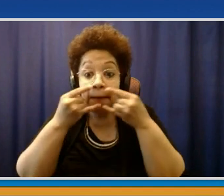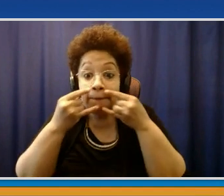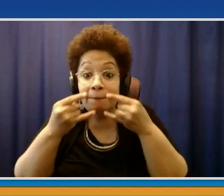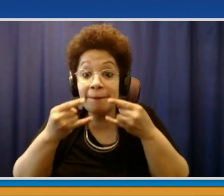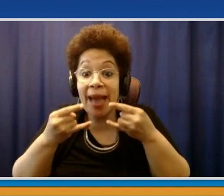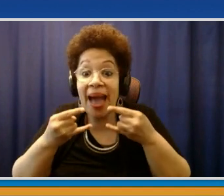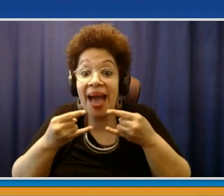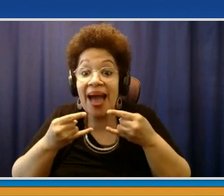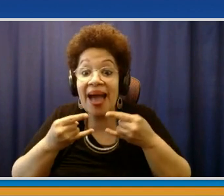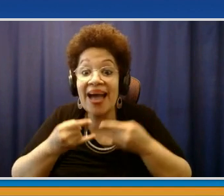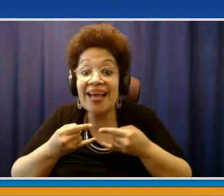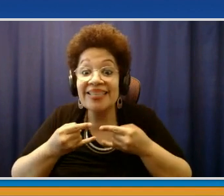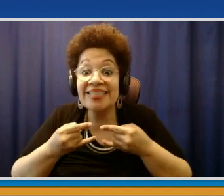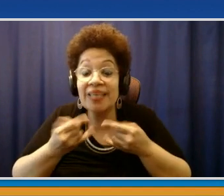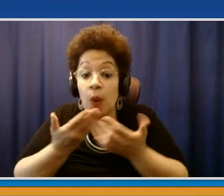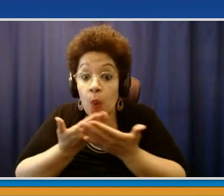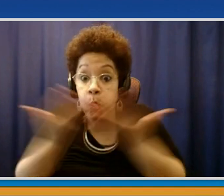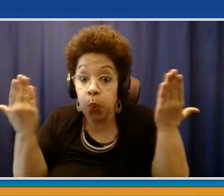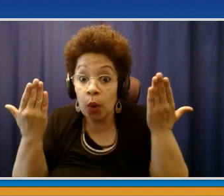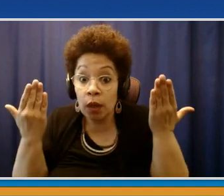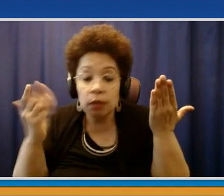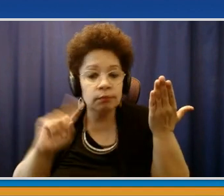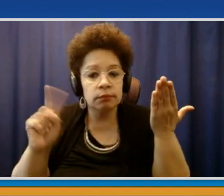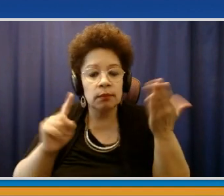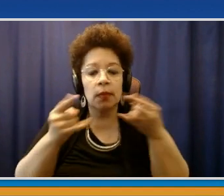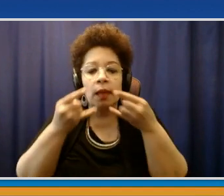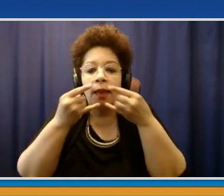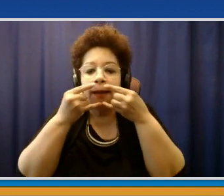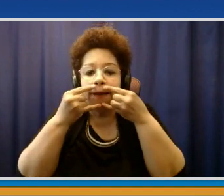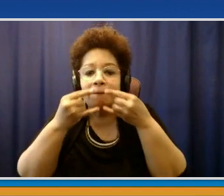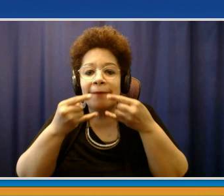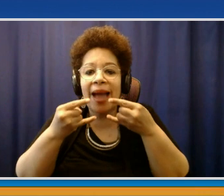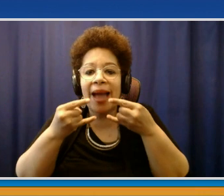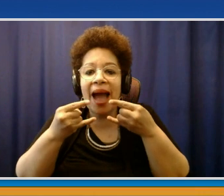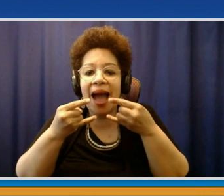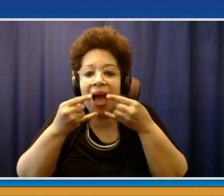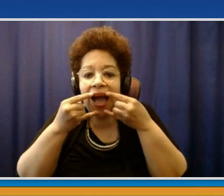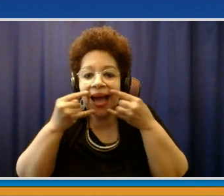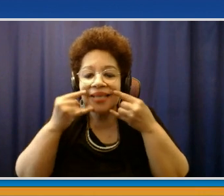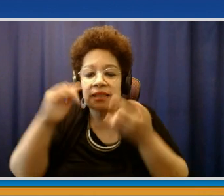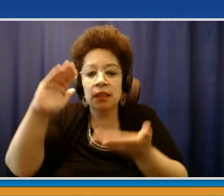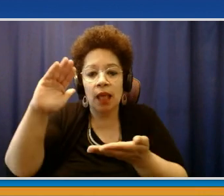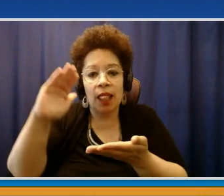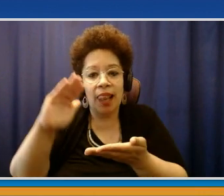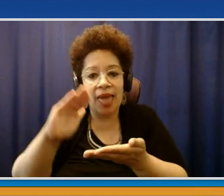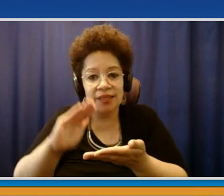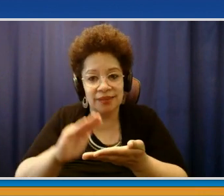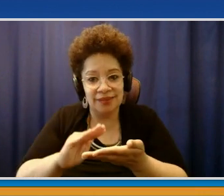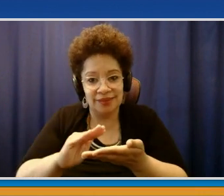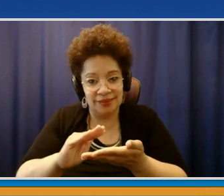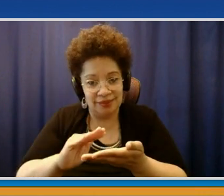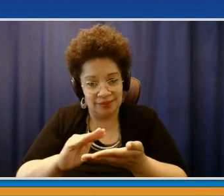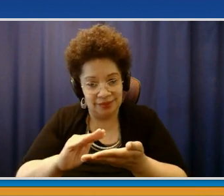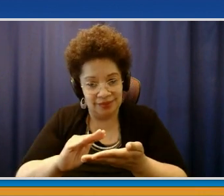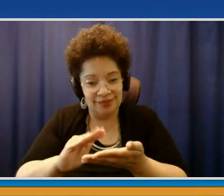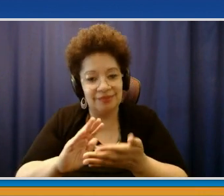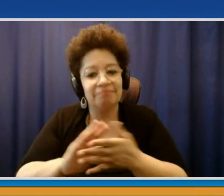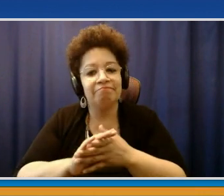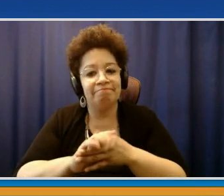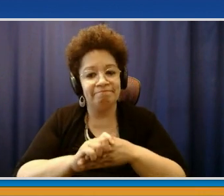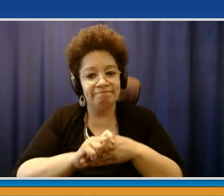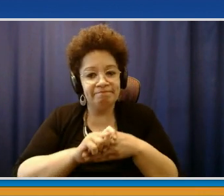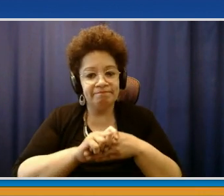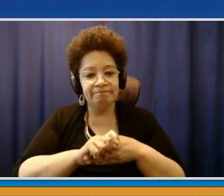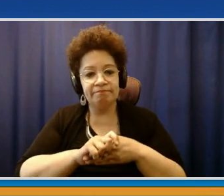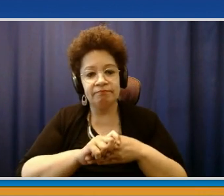logical sense to be given where we are in society at this point. The next question comes from Eric Feldman from News 12. He asks, you talk about the